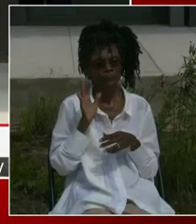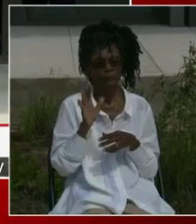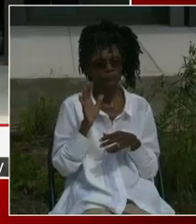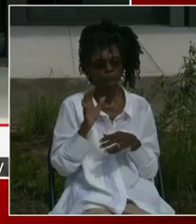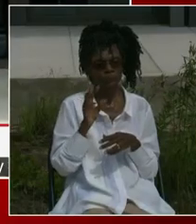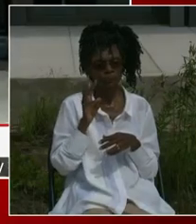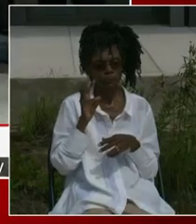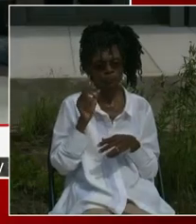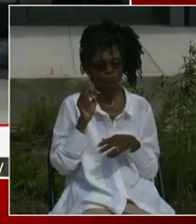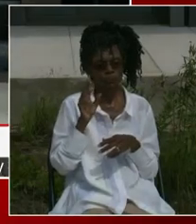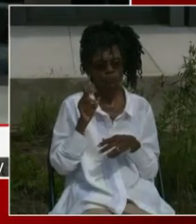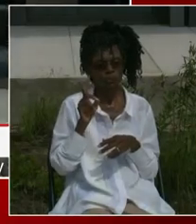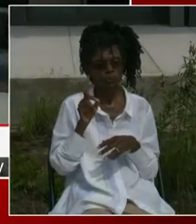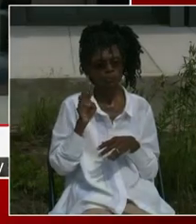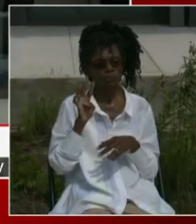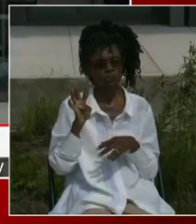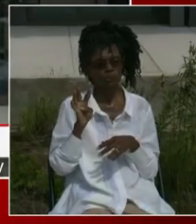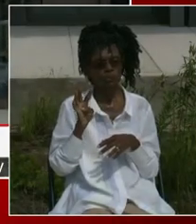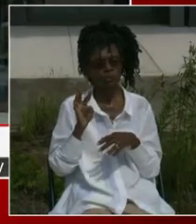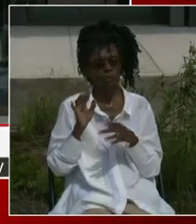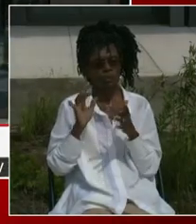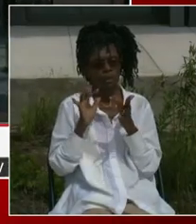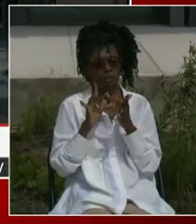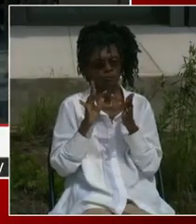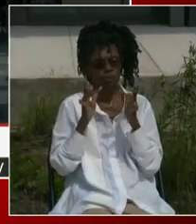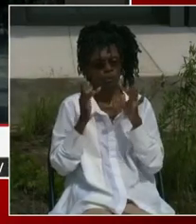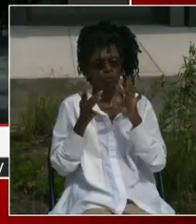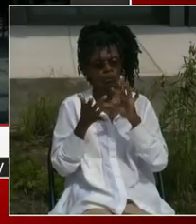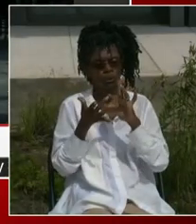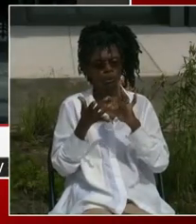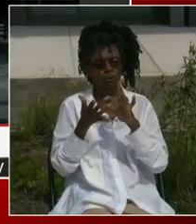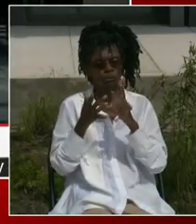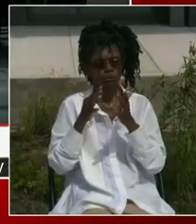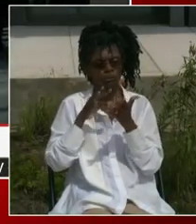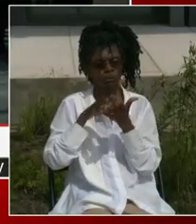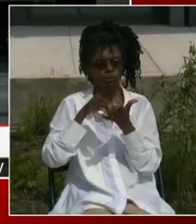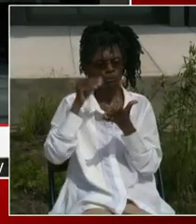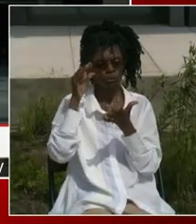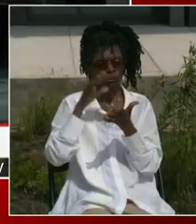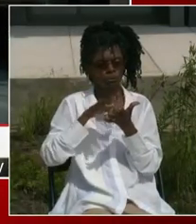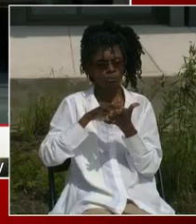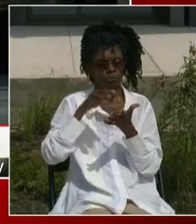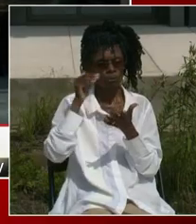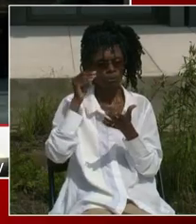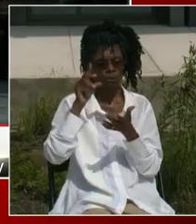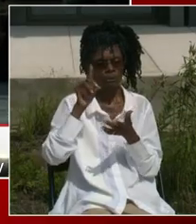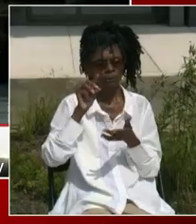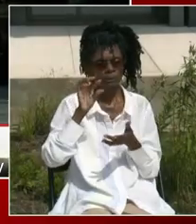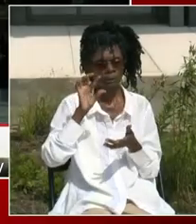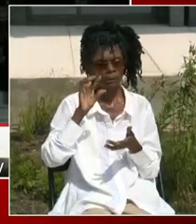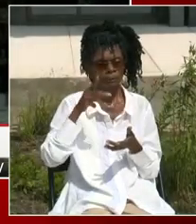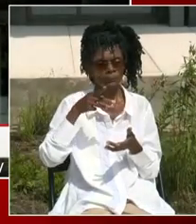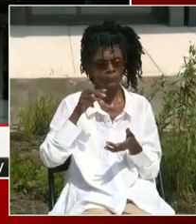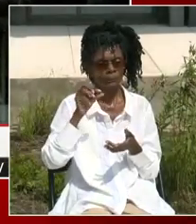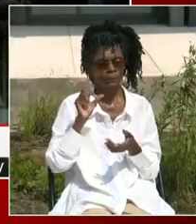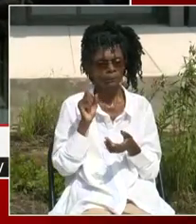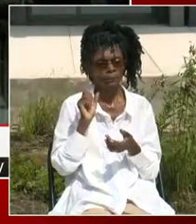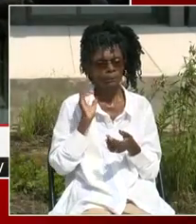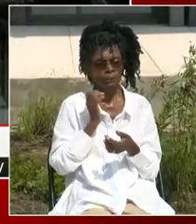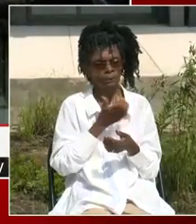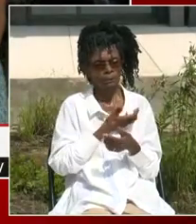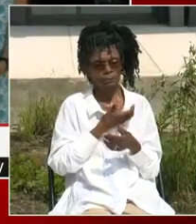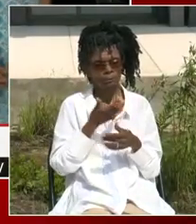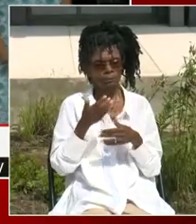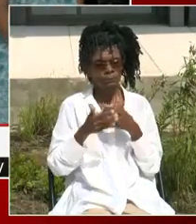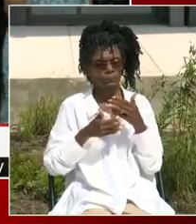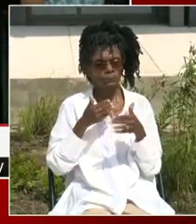and what the DCPS process is. Not the... Okay. You guys, I can't hear him. He's coming